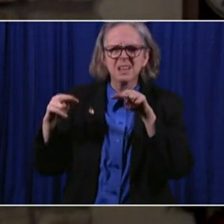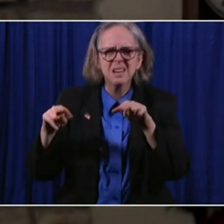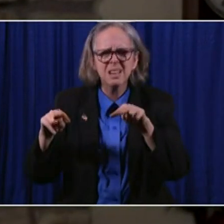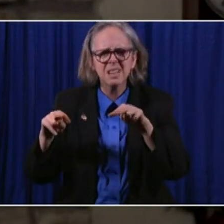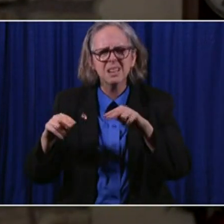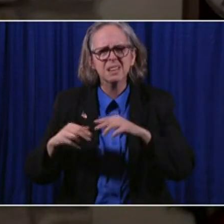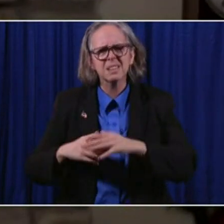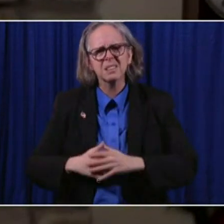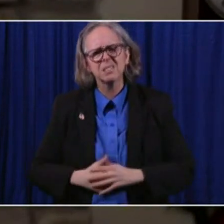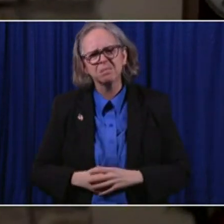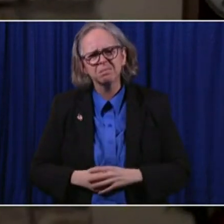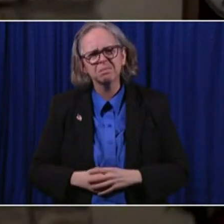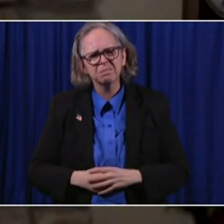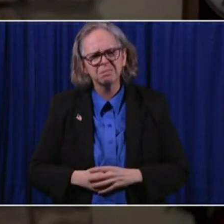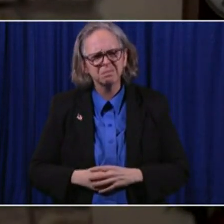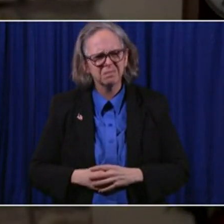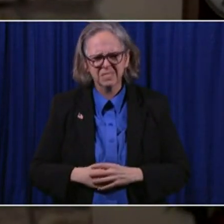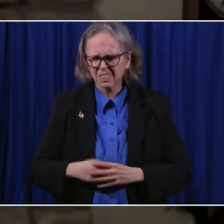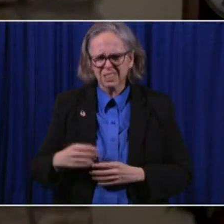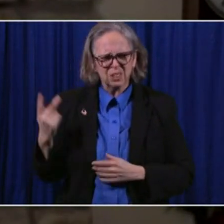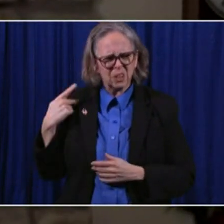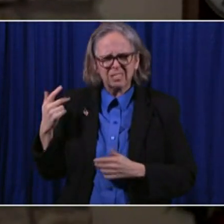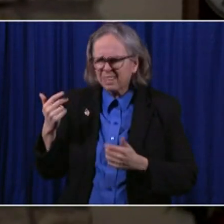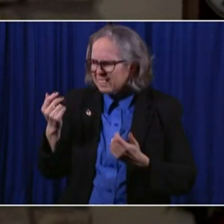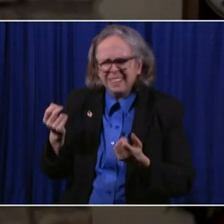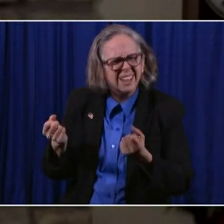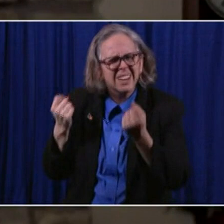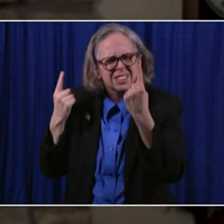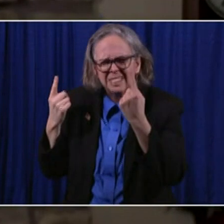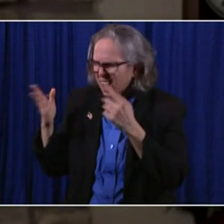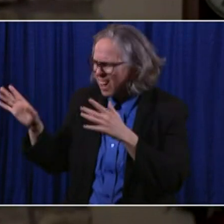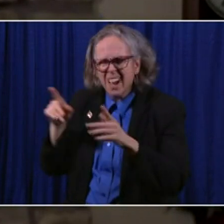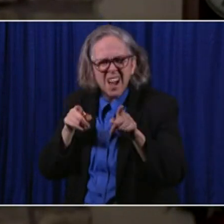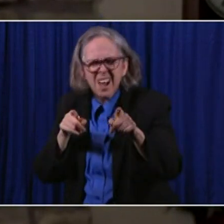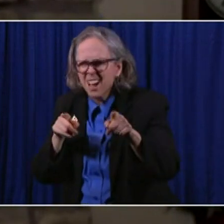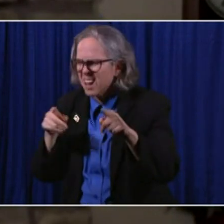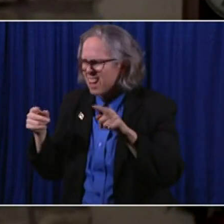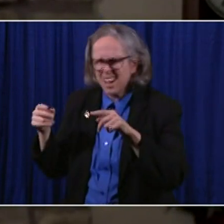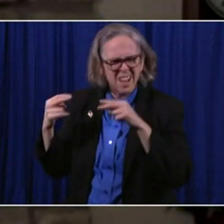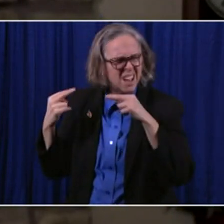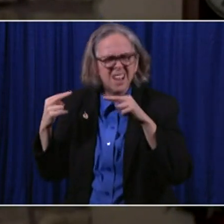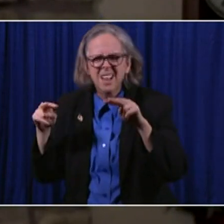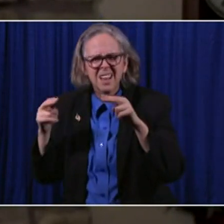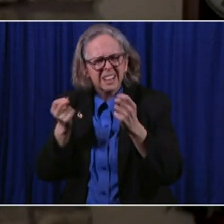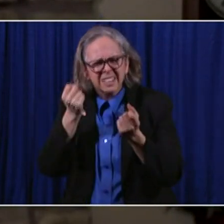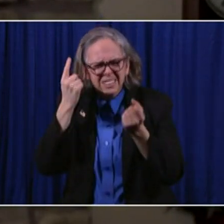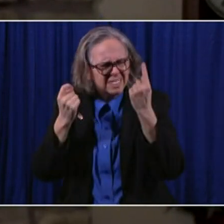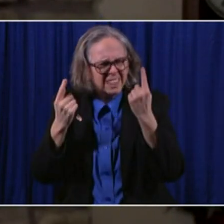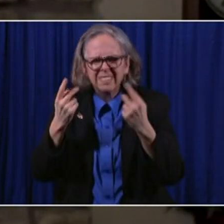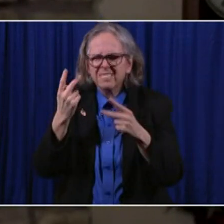We tried to comprehend what was going on. Tried to make some sense of it.